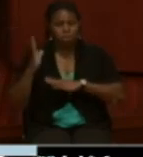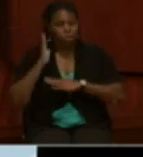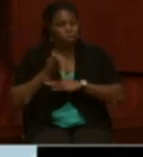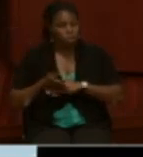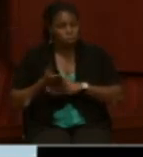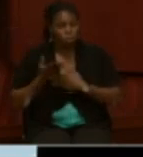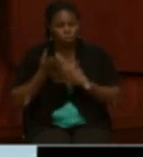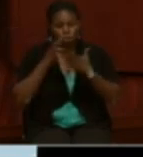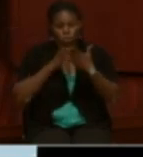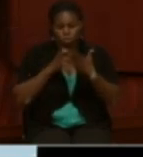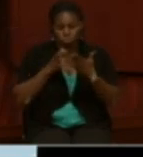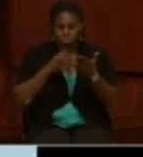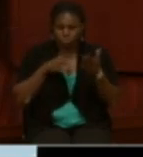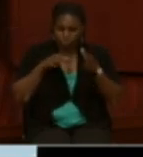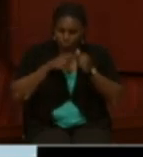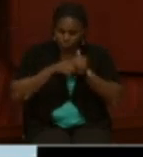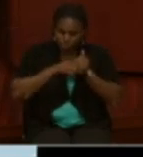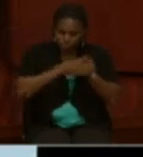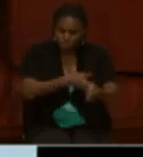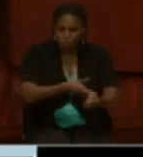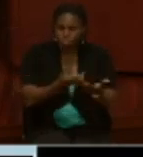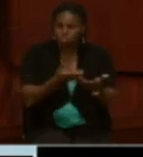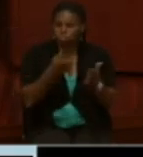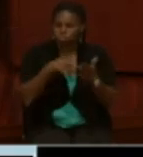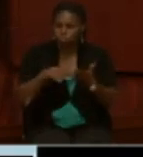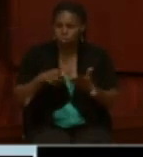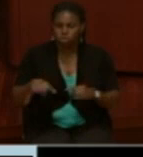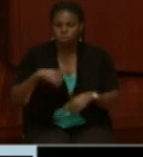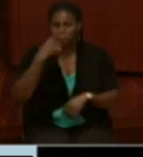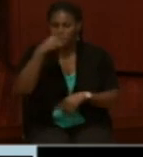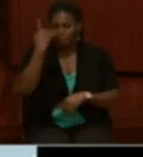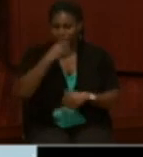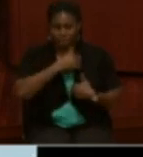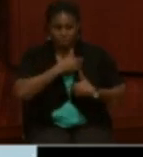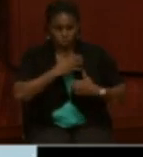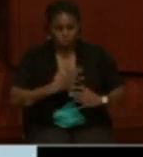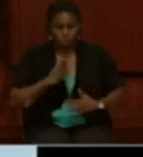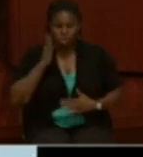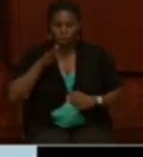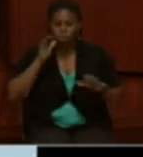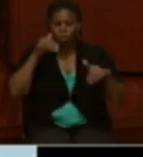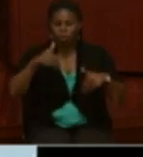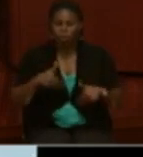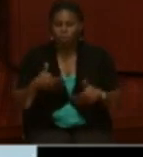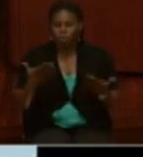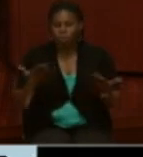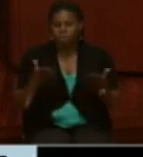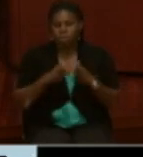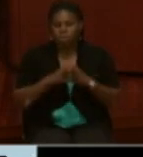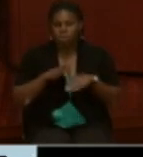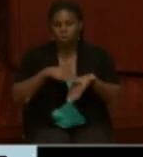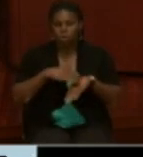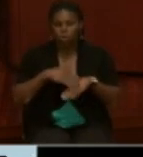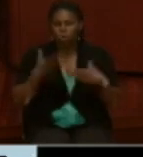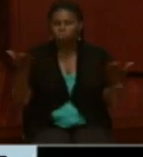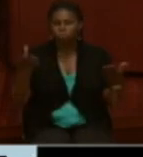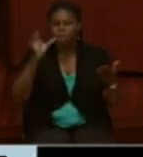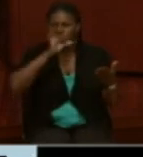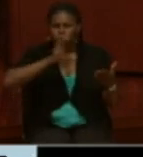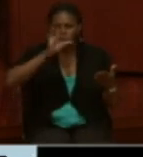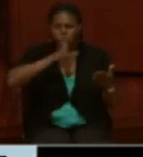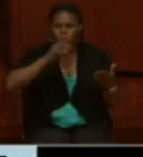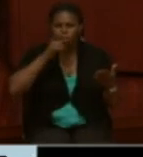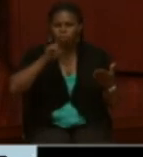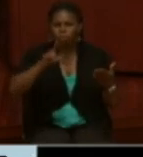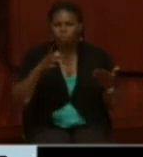researchers through records relating to black soldiers and will focus heavily on what to look for